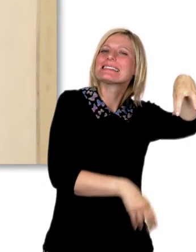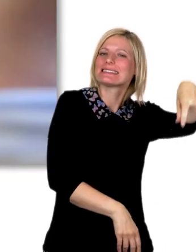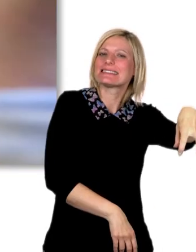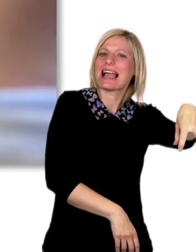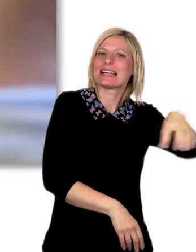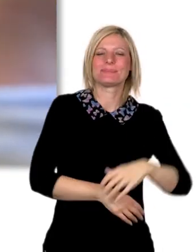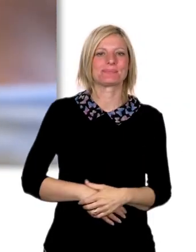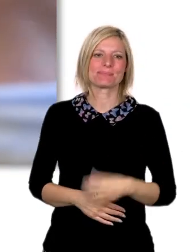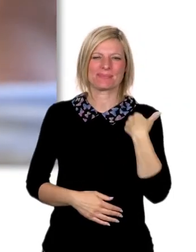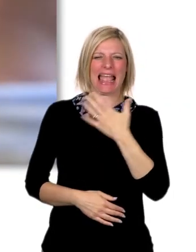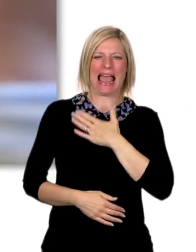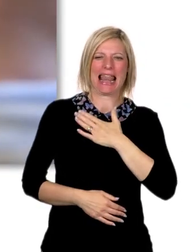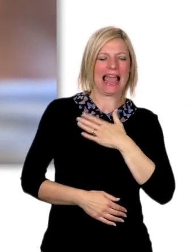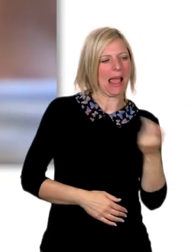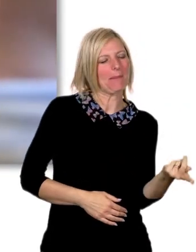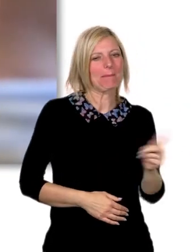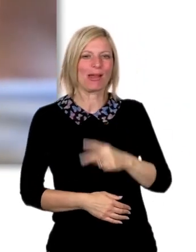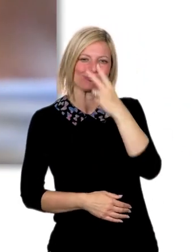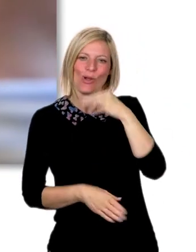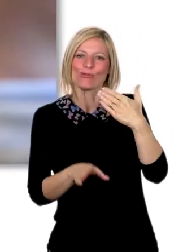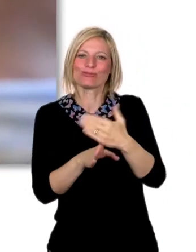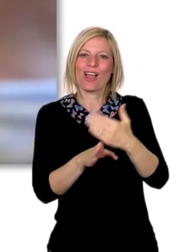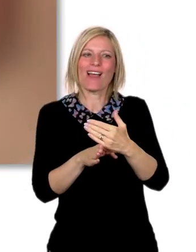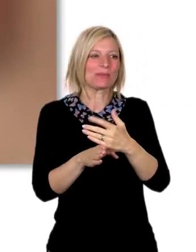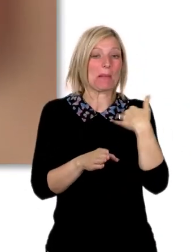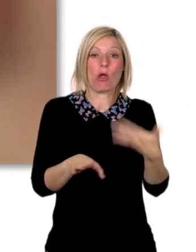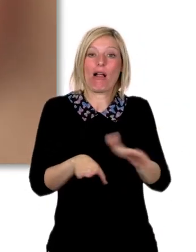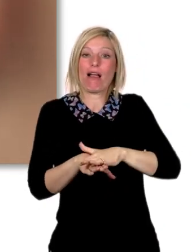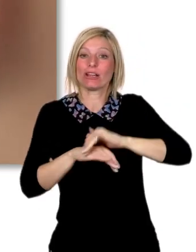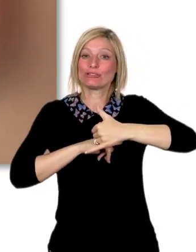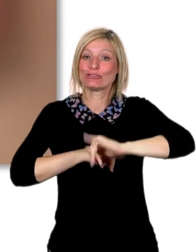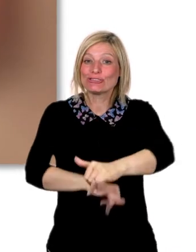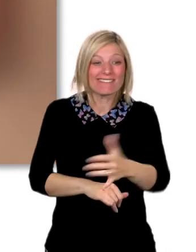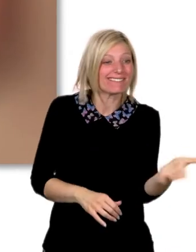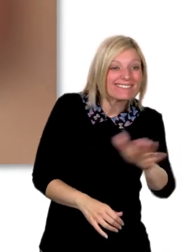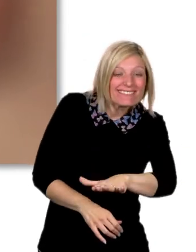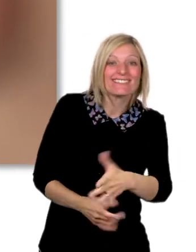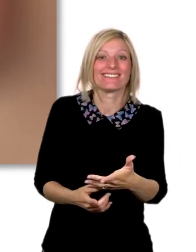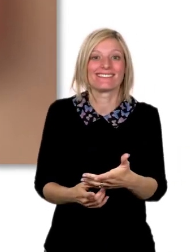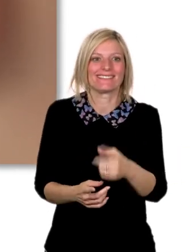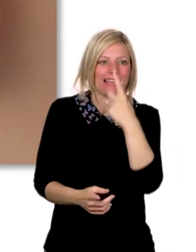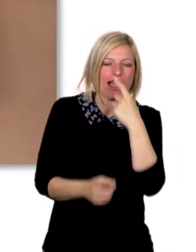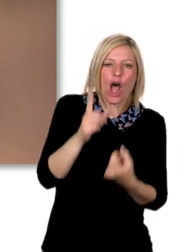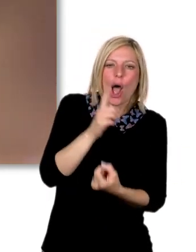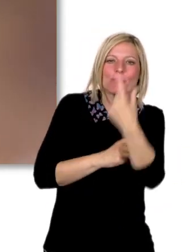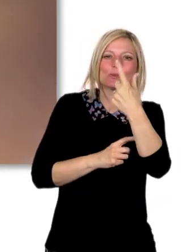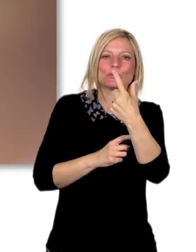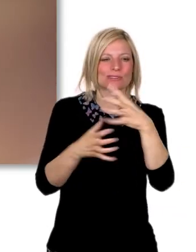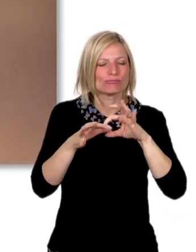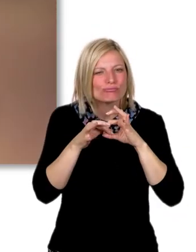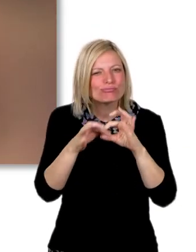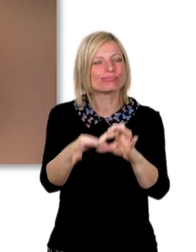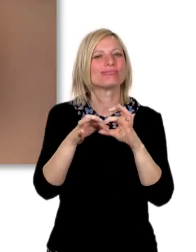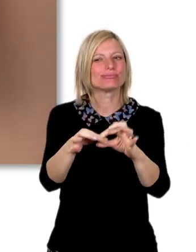I like to keep my hand in practice and from time to time I'll do shifts on the unit and you know you get, that's your chance to really do